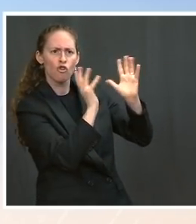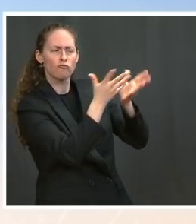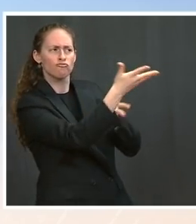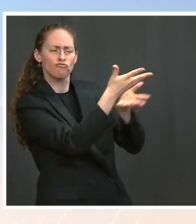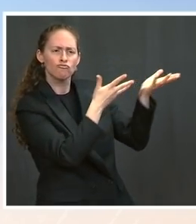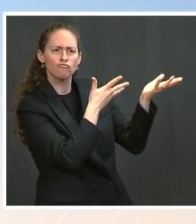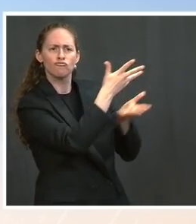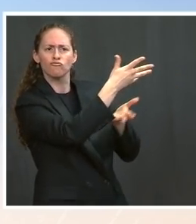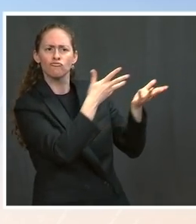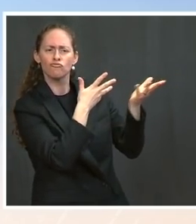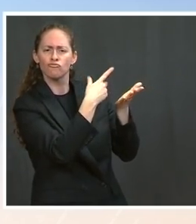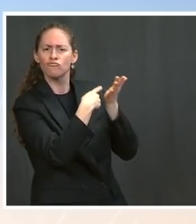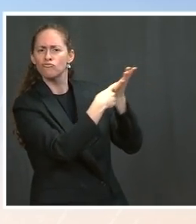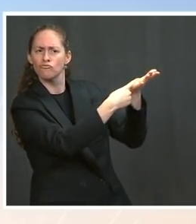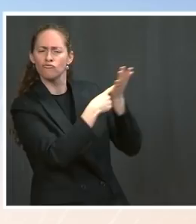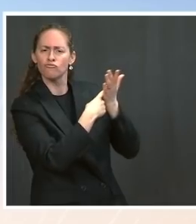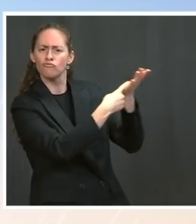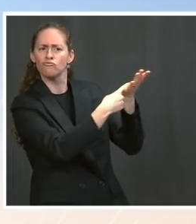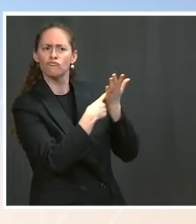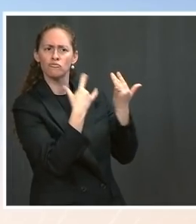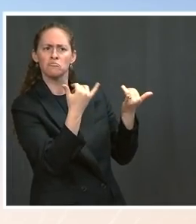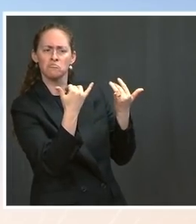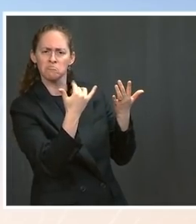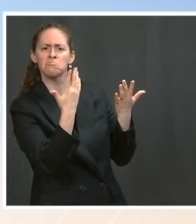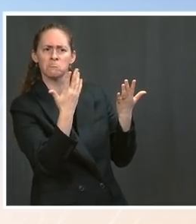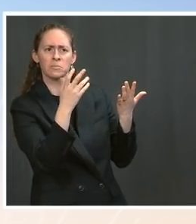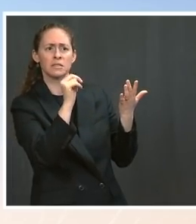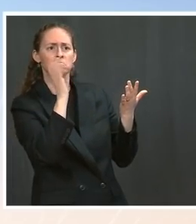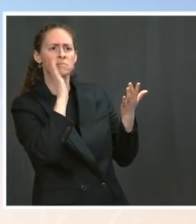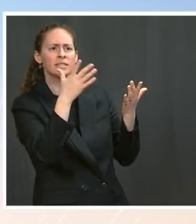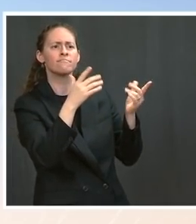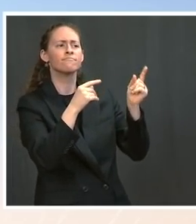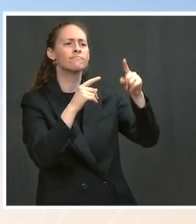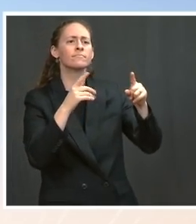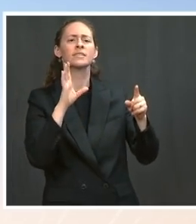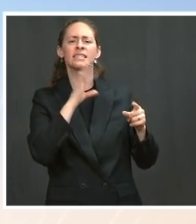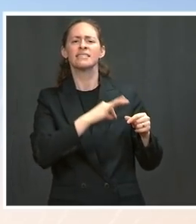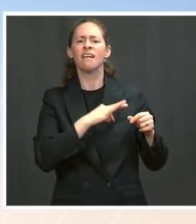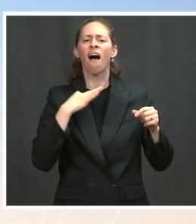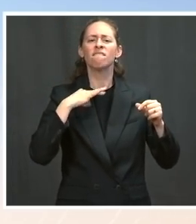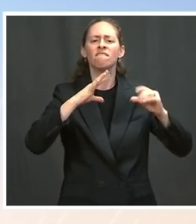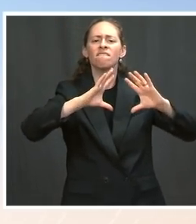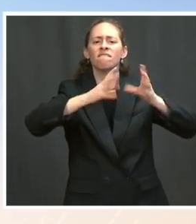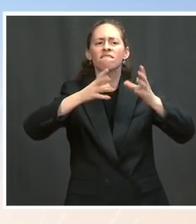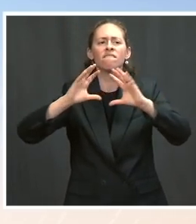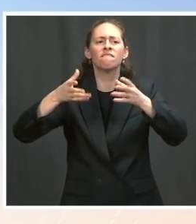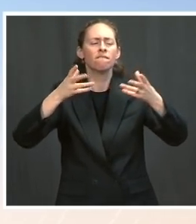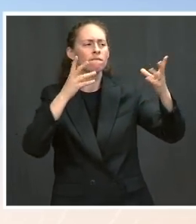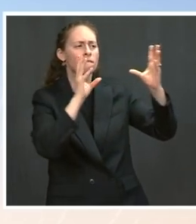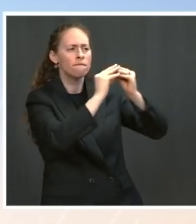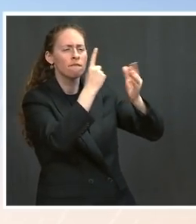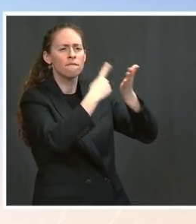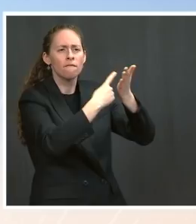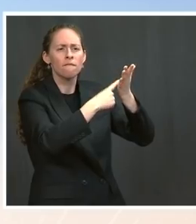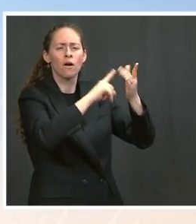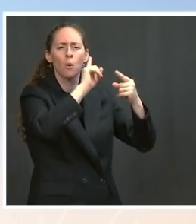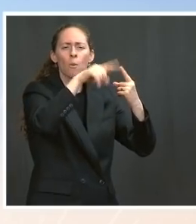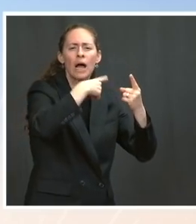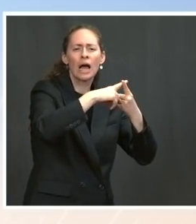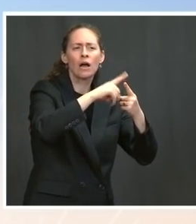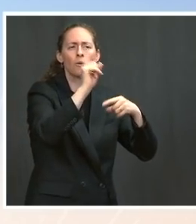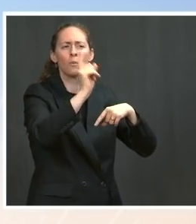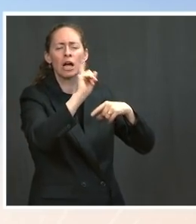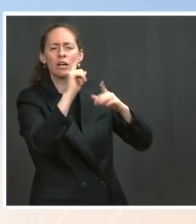point where it would be discussions at a staff level about what it might look like, where, the timing, the components of an agenda. Those are still ongoing.